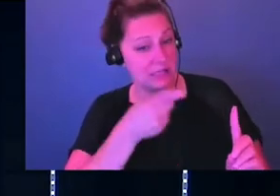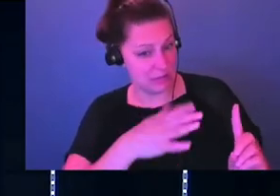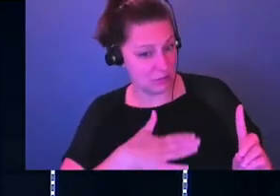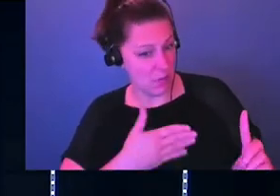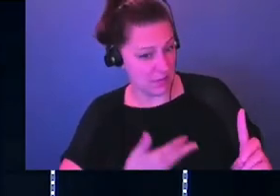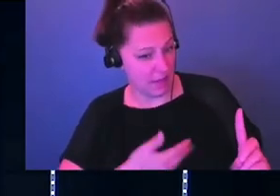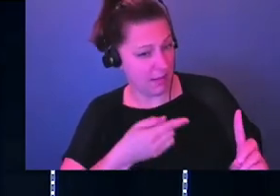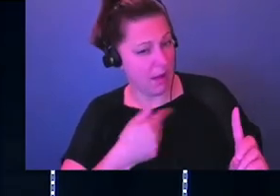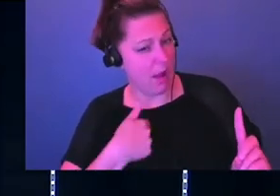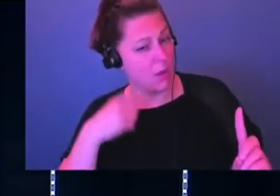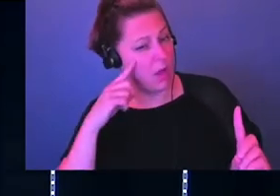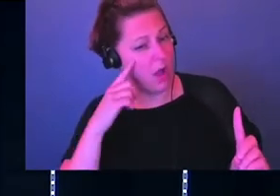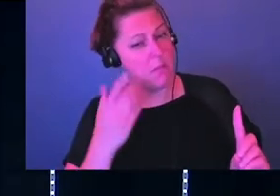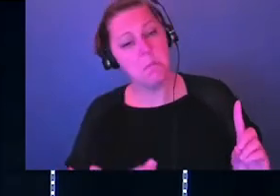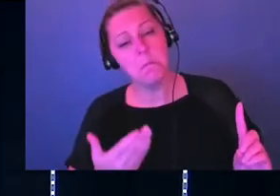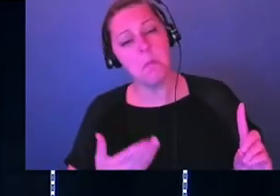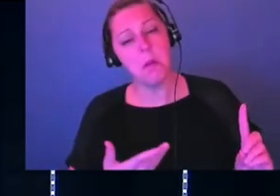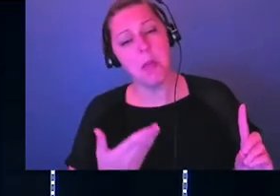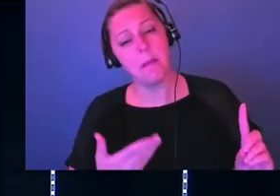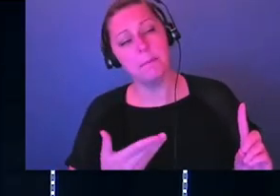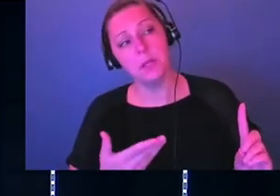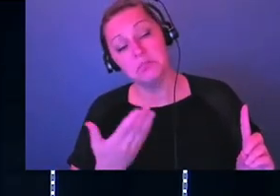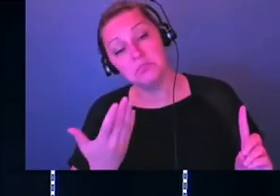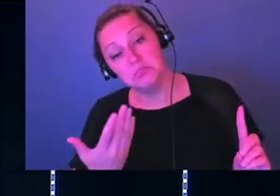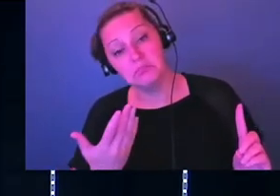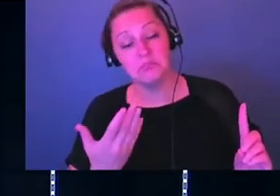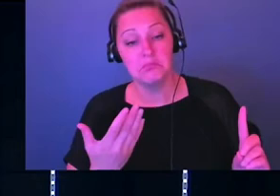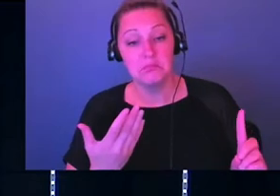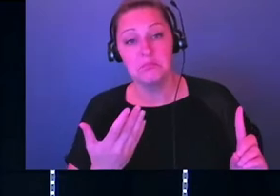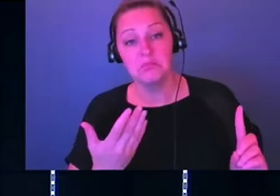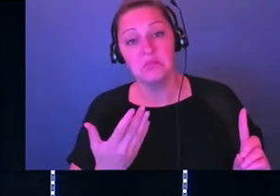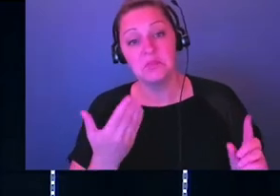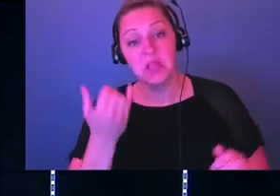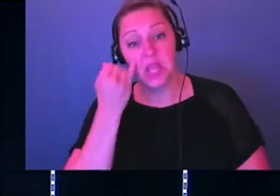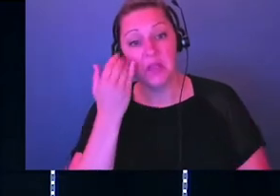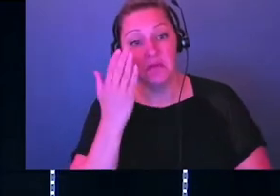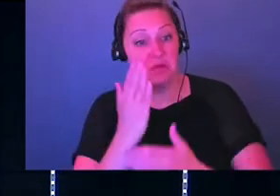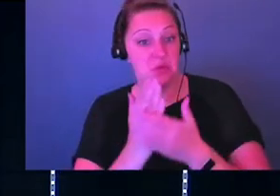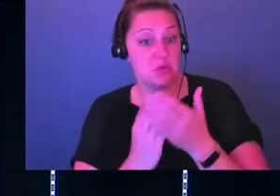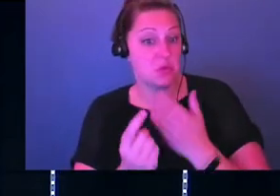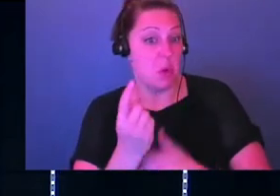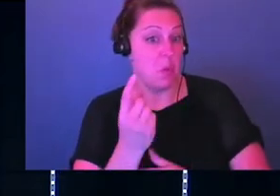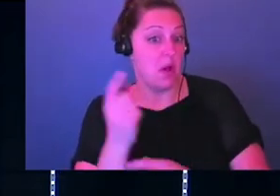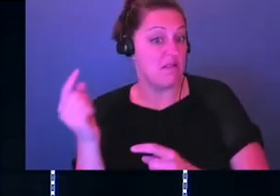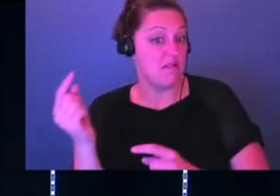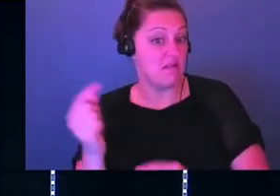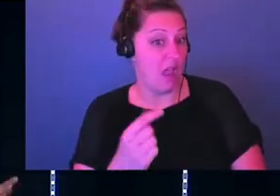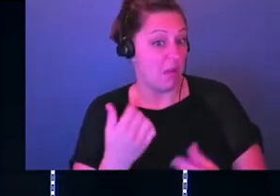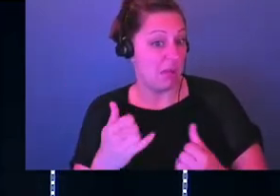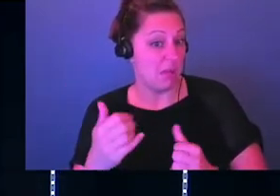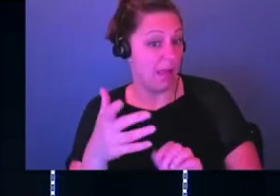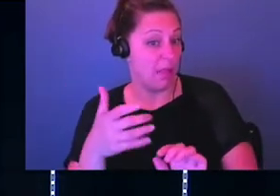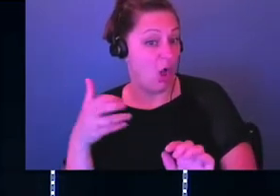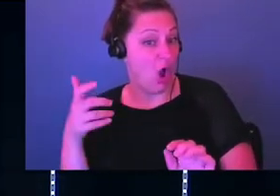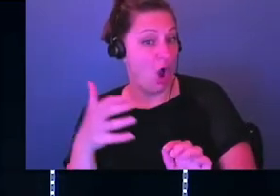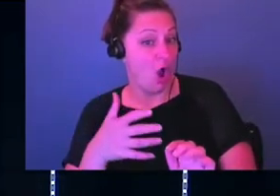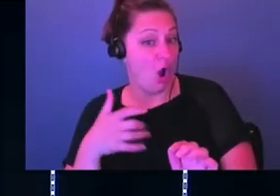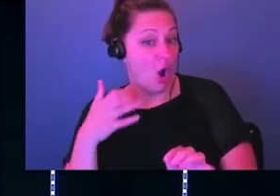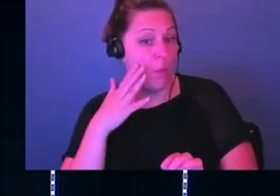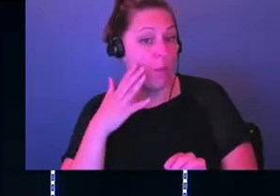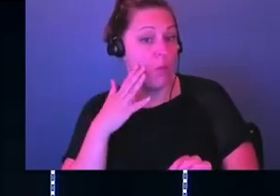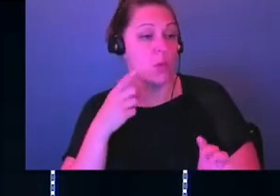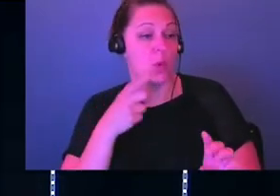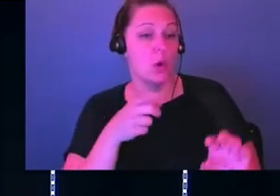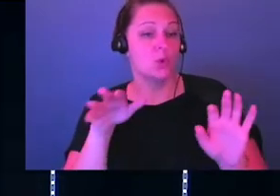And I was thinking maybe it'd be a good idea if we brought somebody in who could play the harp to soothe you, okay?